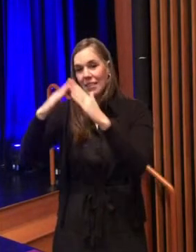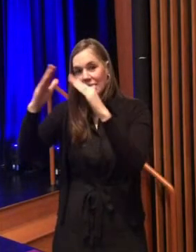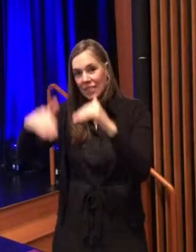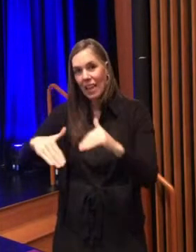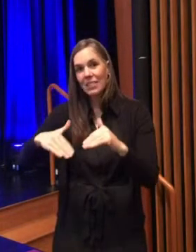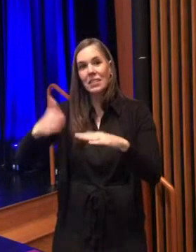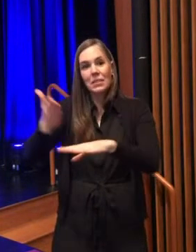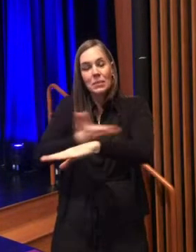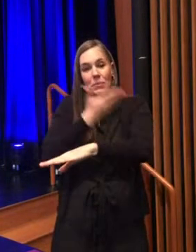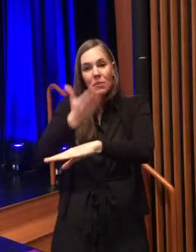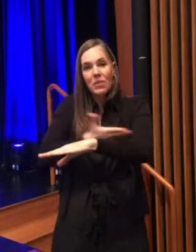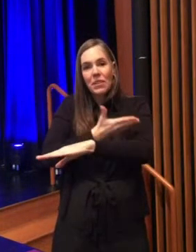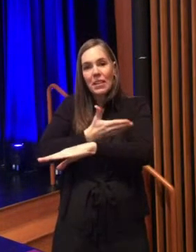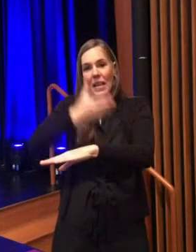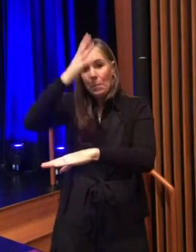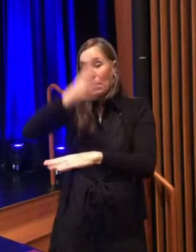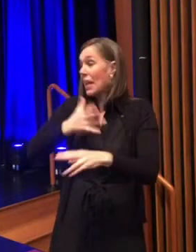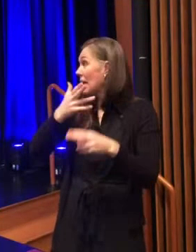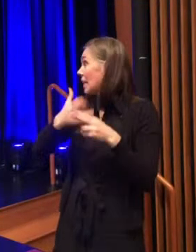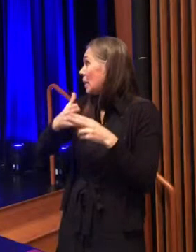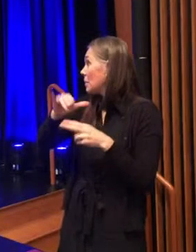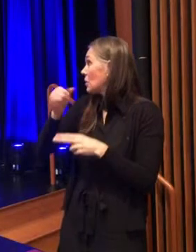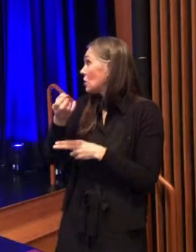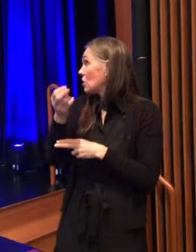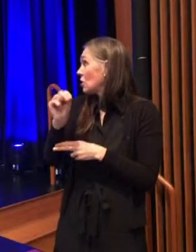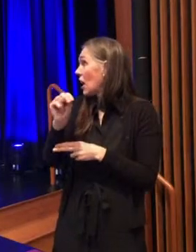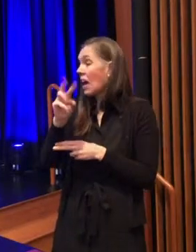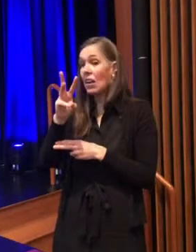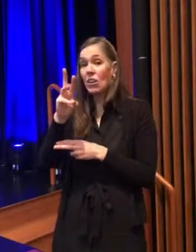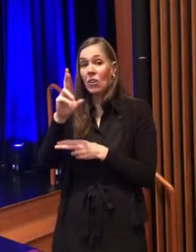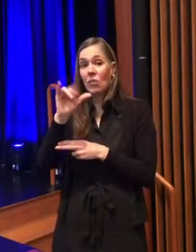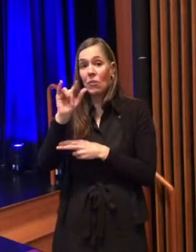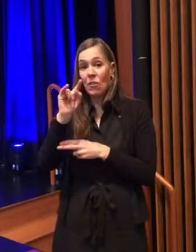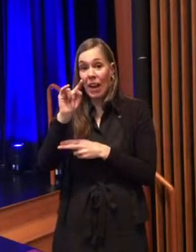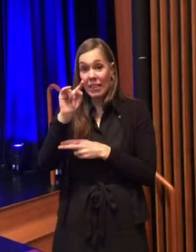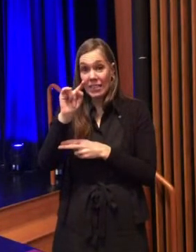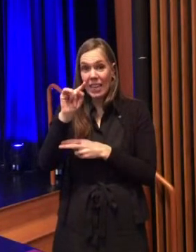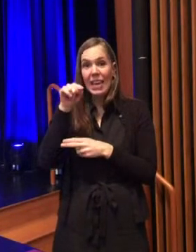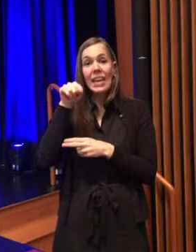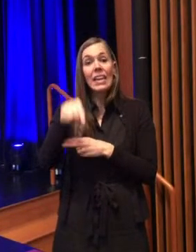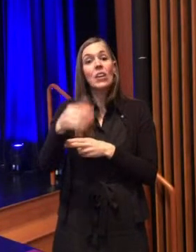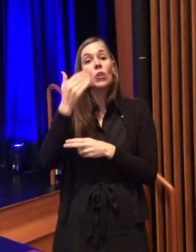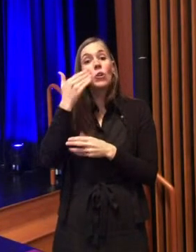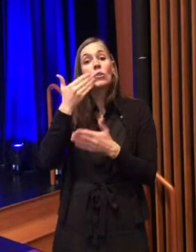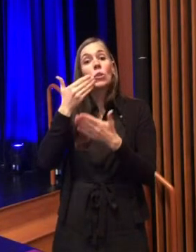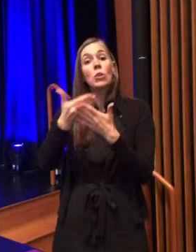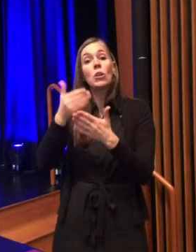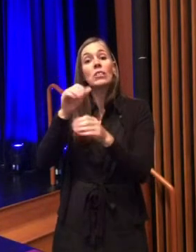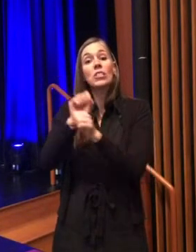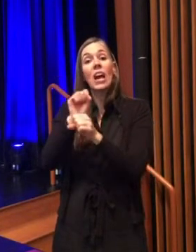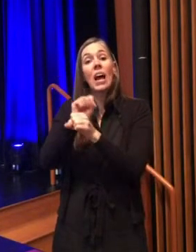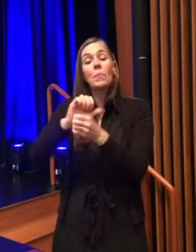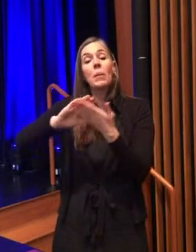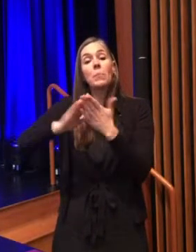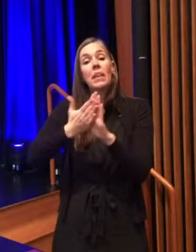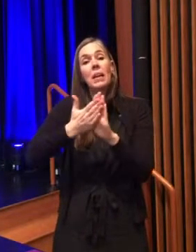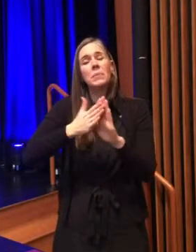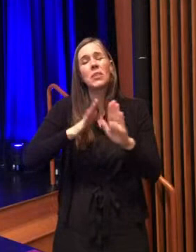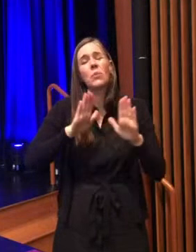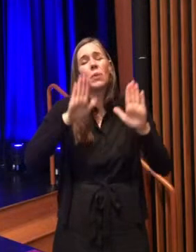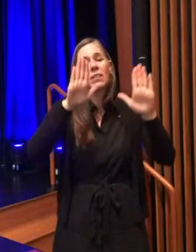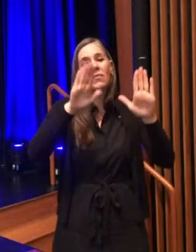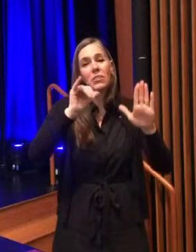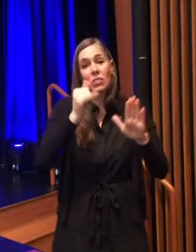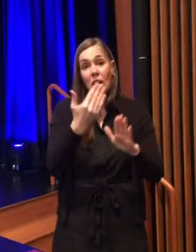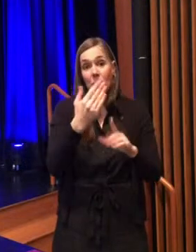john wright pictured here is one of those contractors who knows that a good job becomes a great job when it can have a positive impact